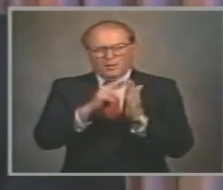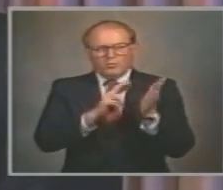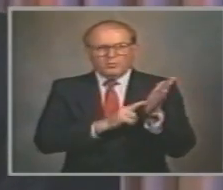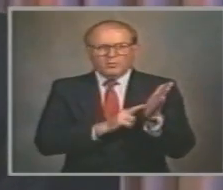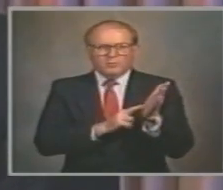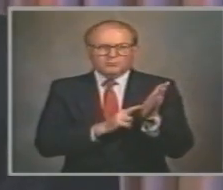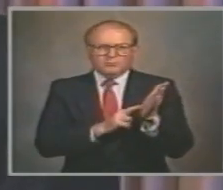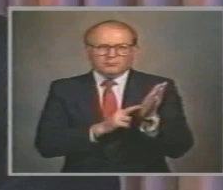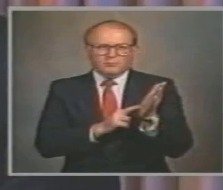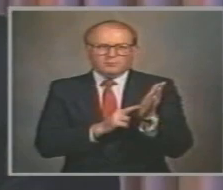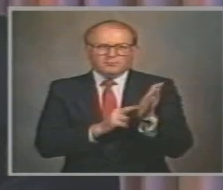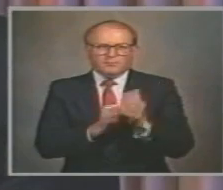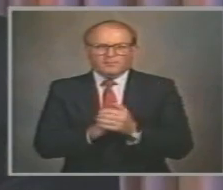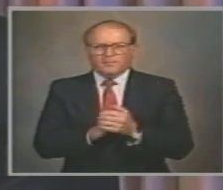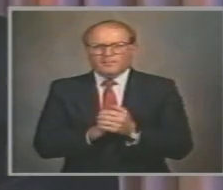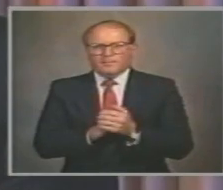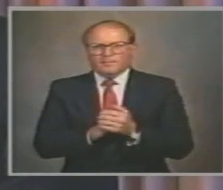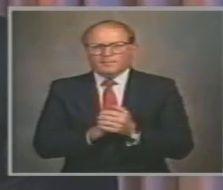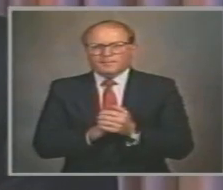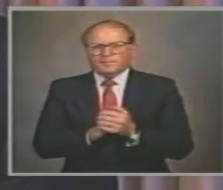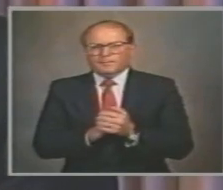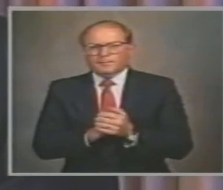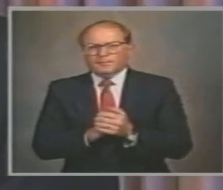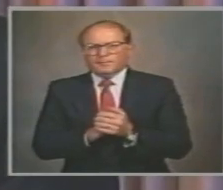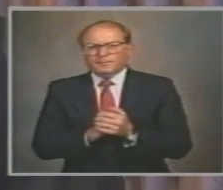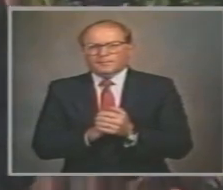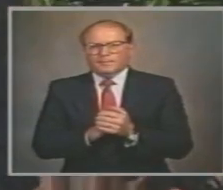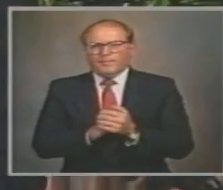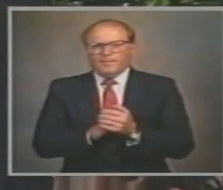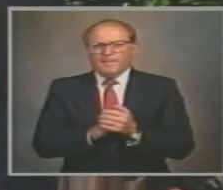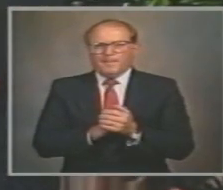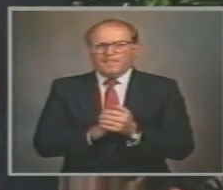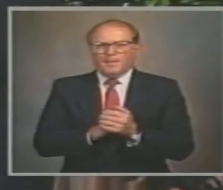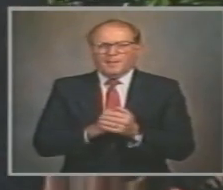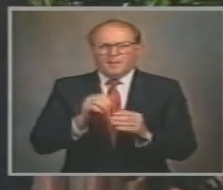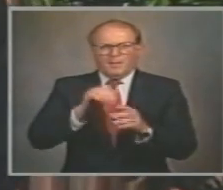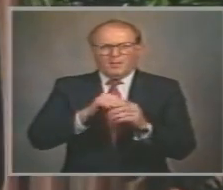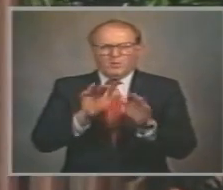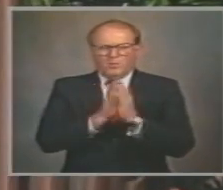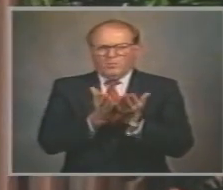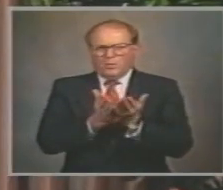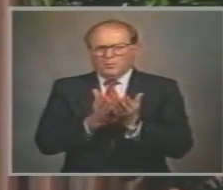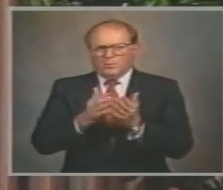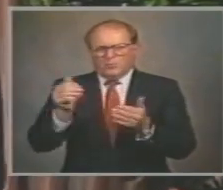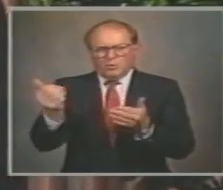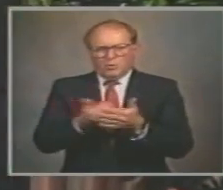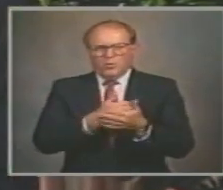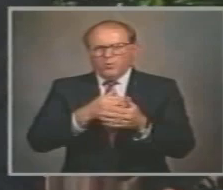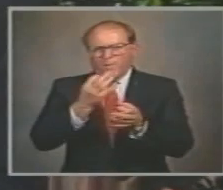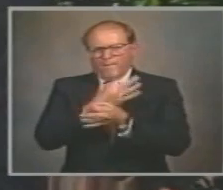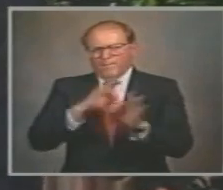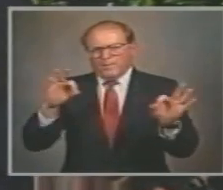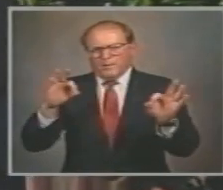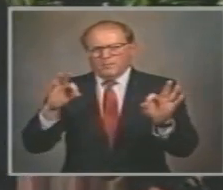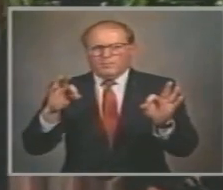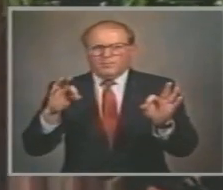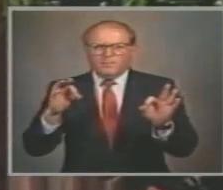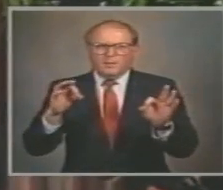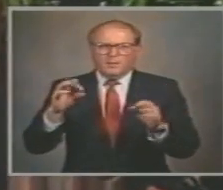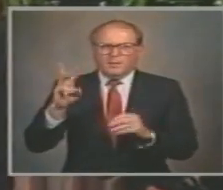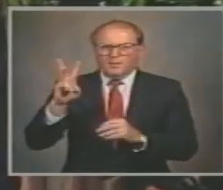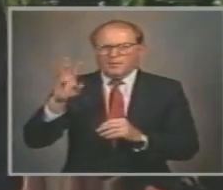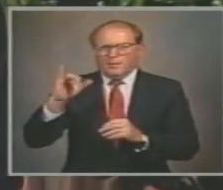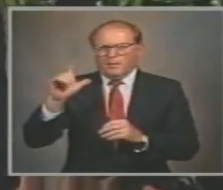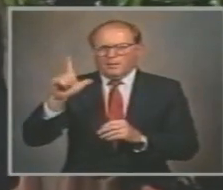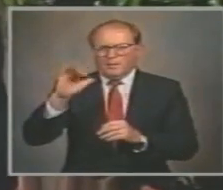And so it is My friend In his book The New Freedom Published in 1990 William A.